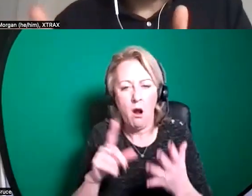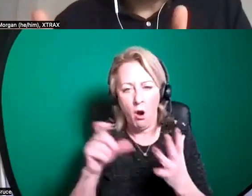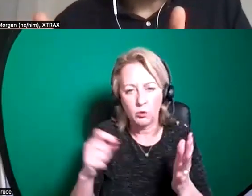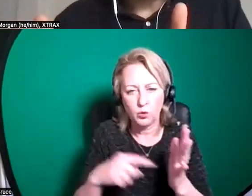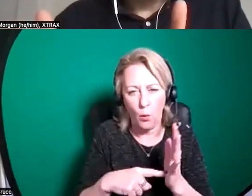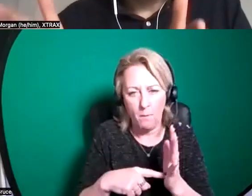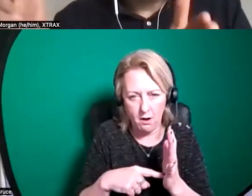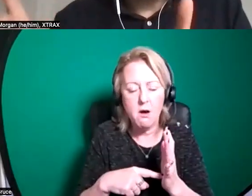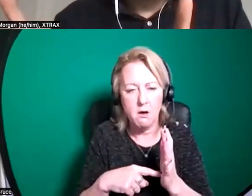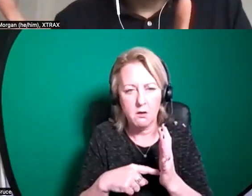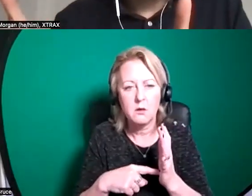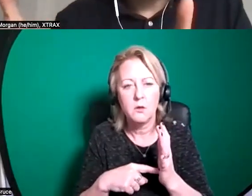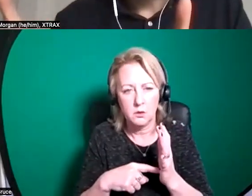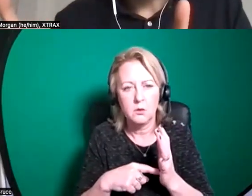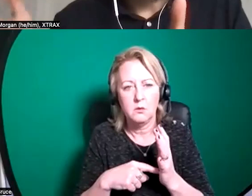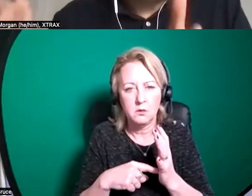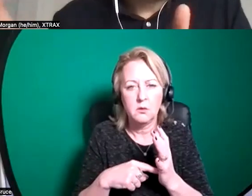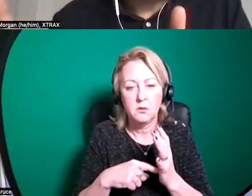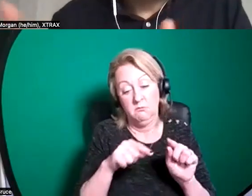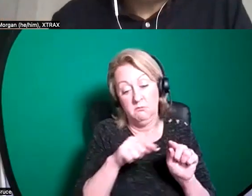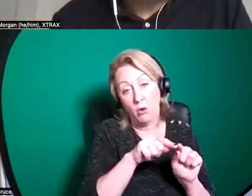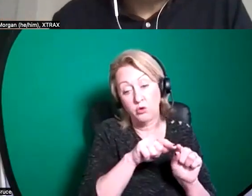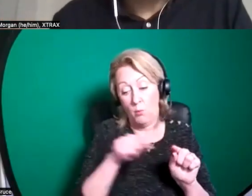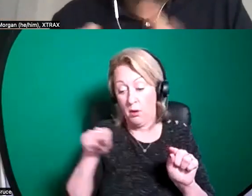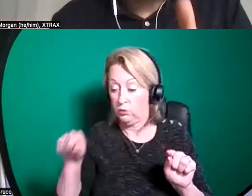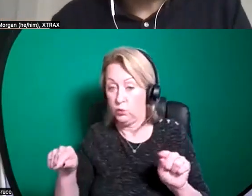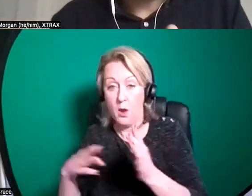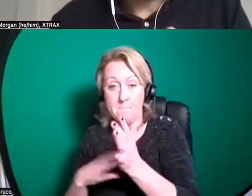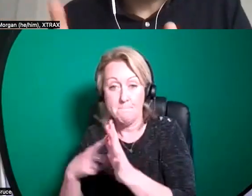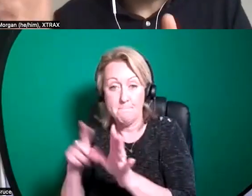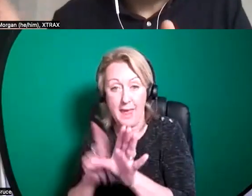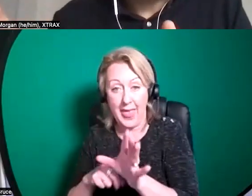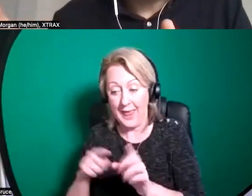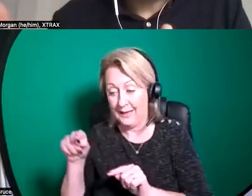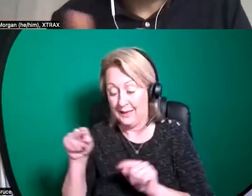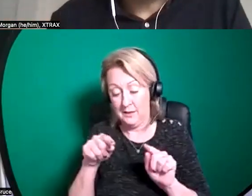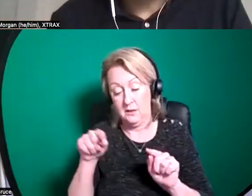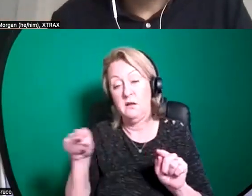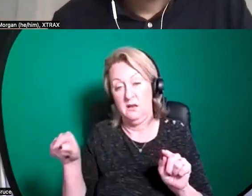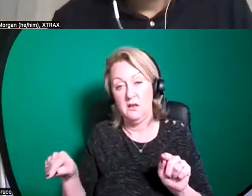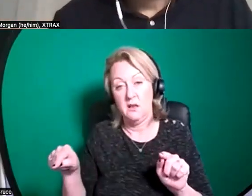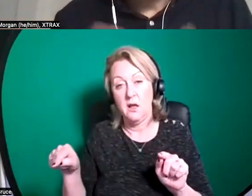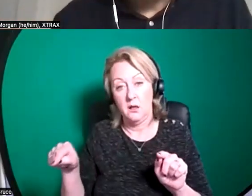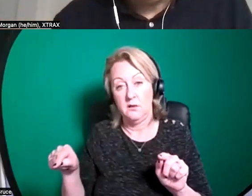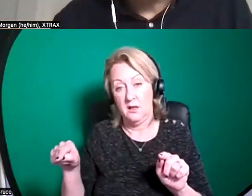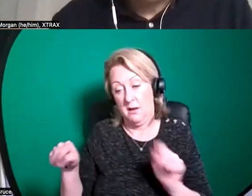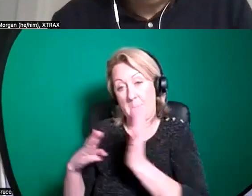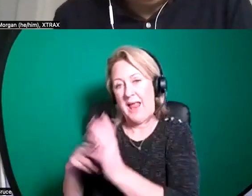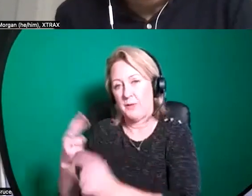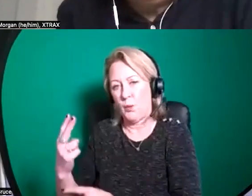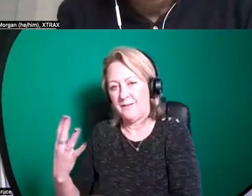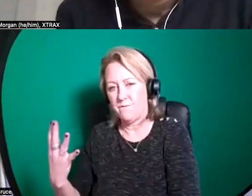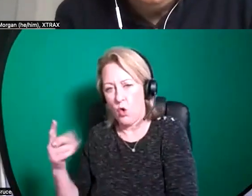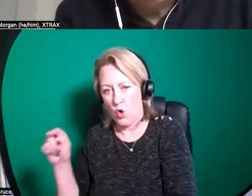have that sort of october through to may kind of period october 2023 to may 2024 which would effectively